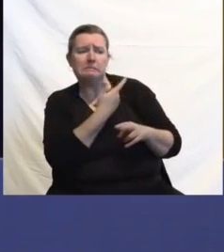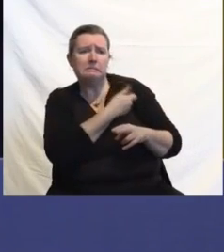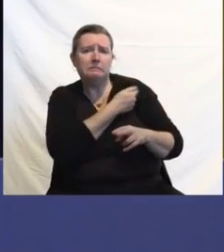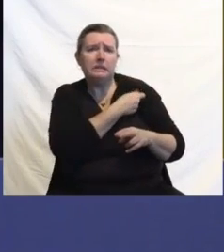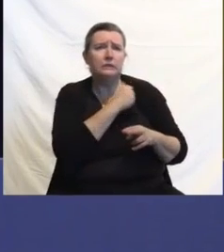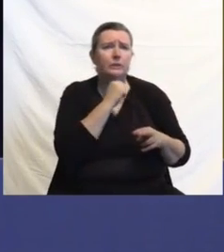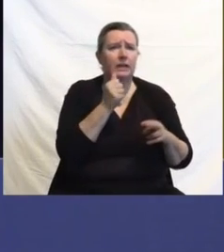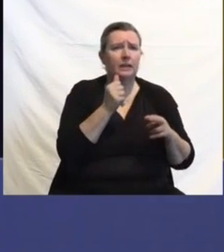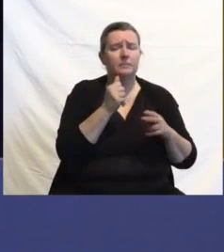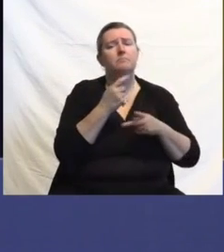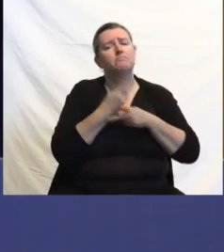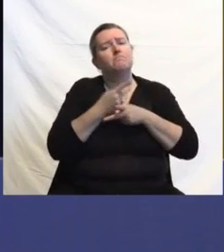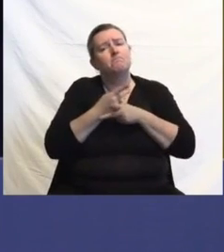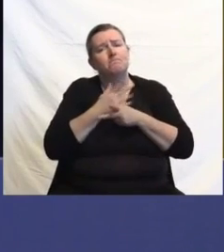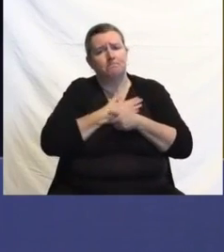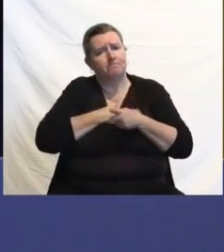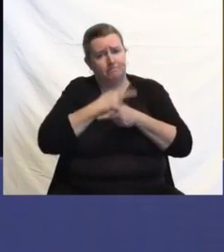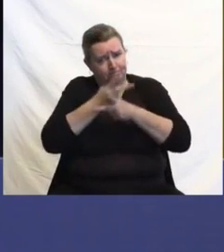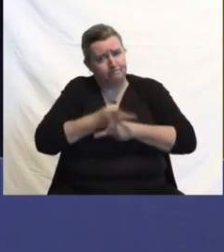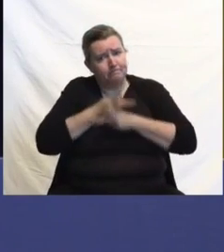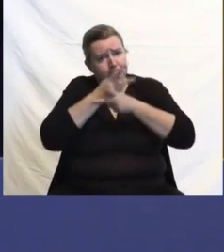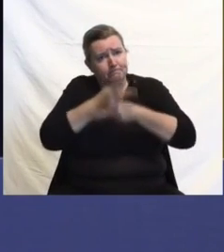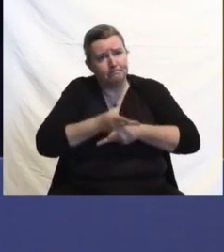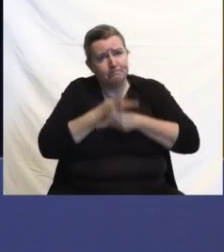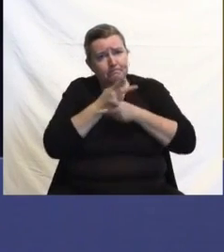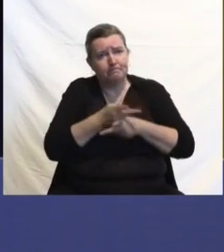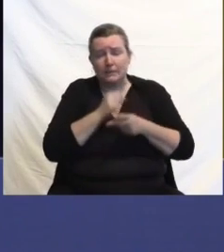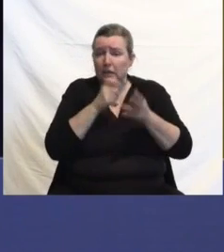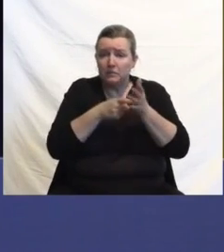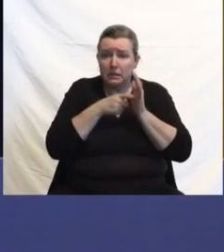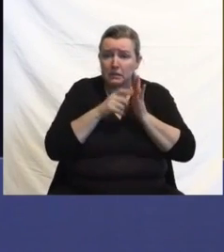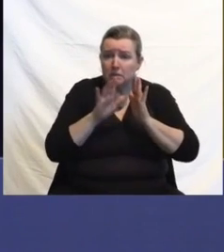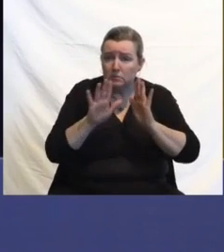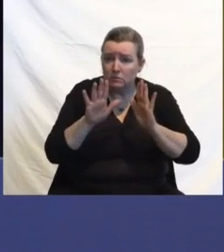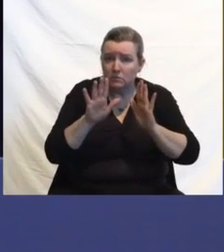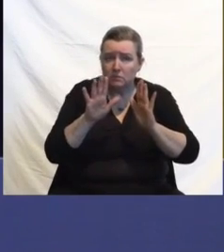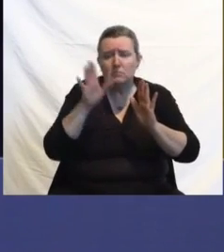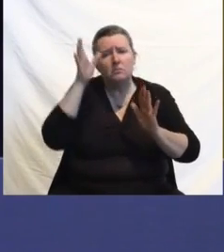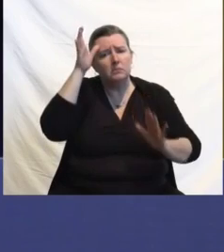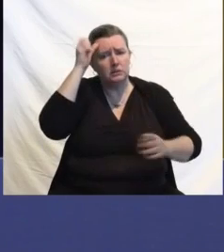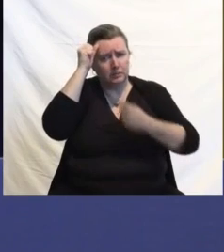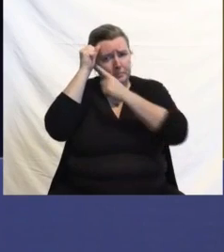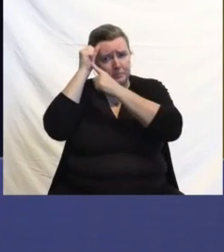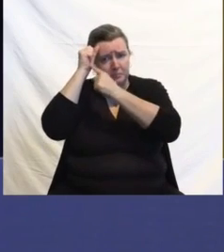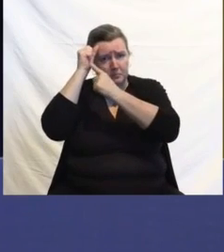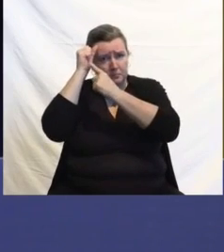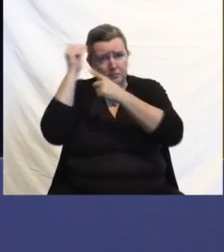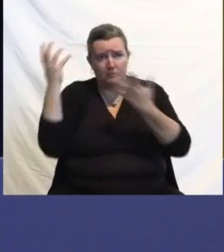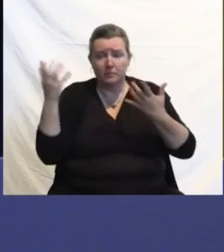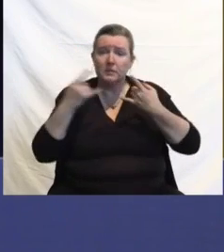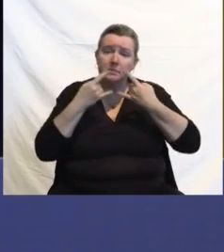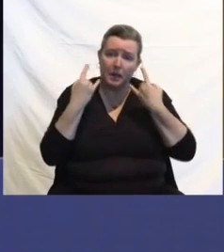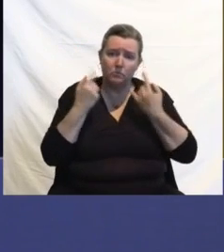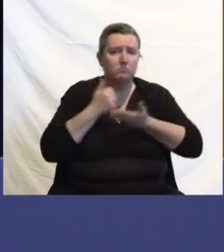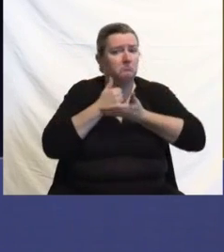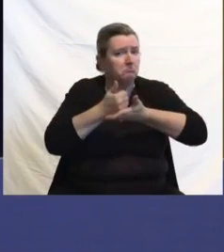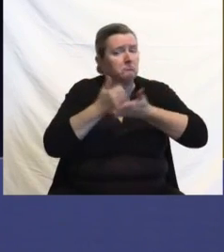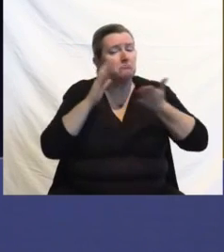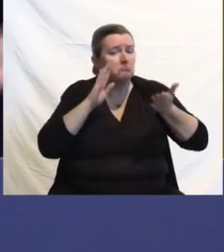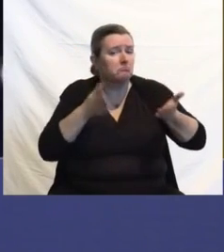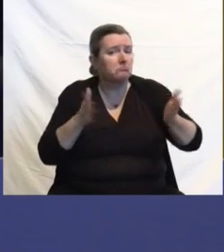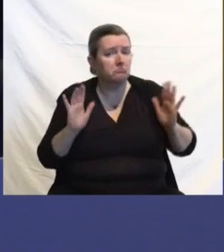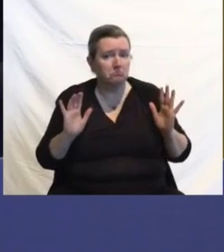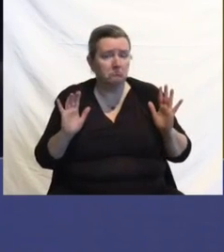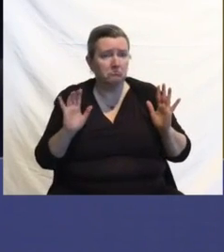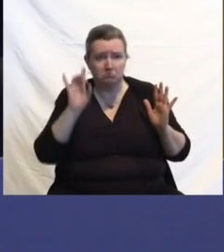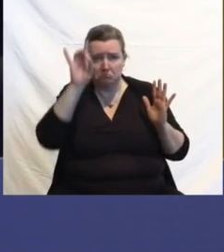And that's what, it's not a mandate, but it's common sense. Putting a mask on will really help you. Or take it